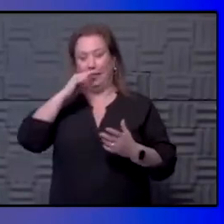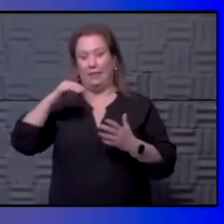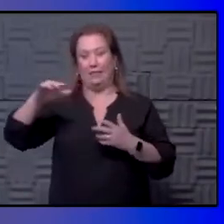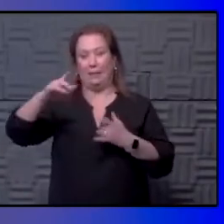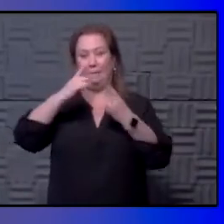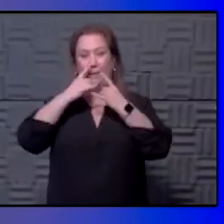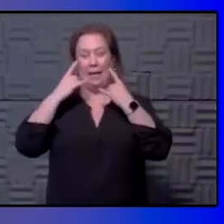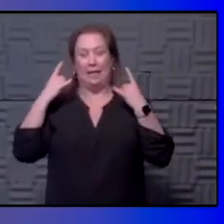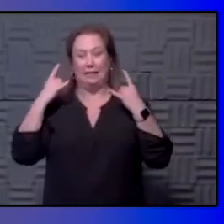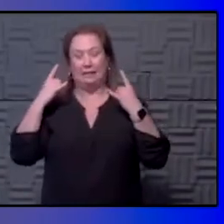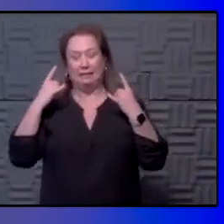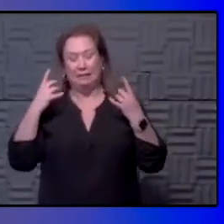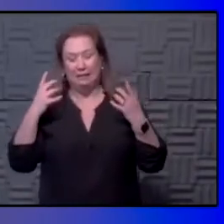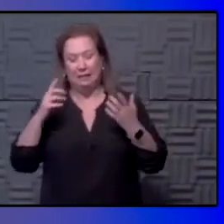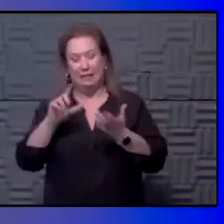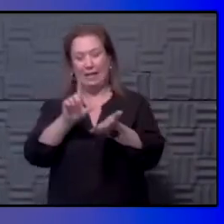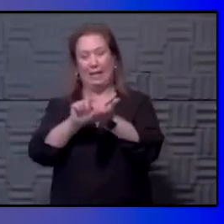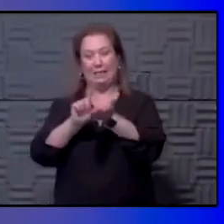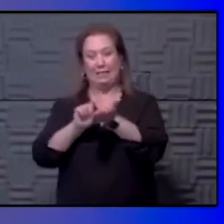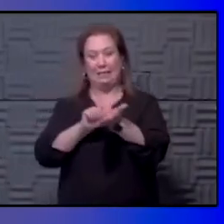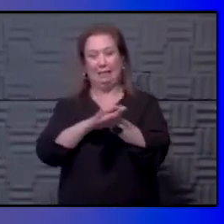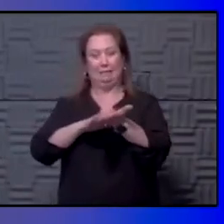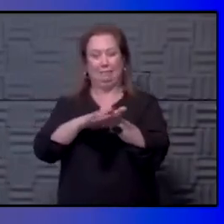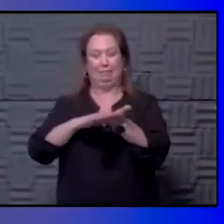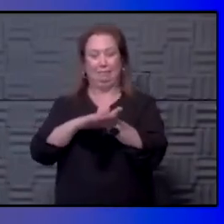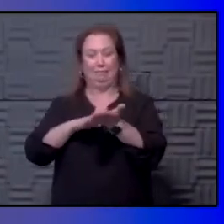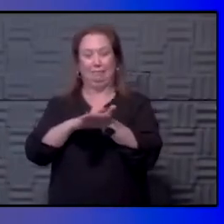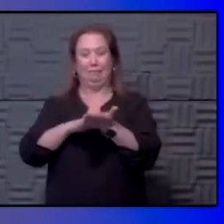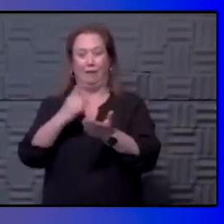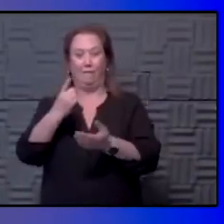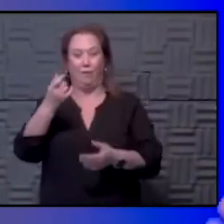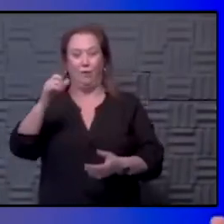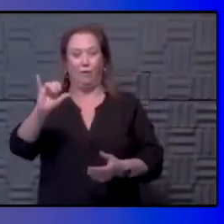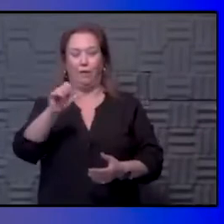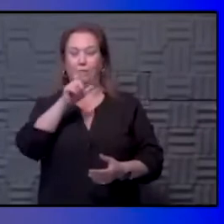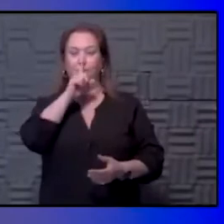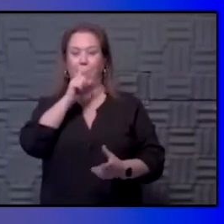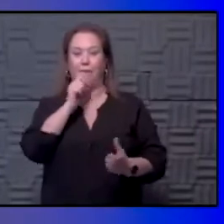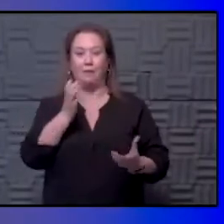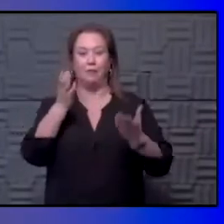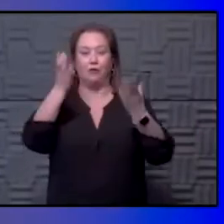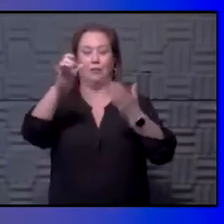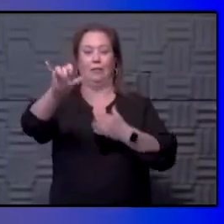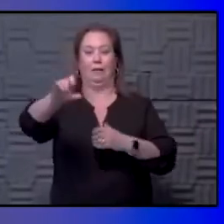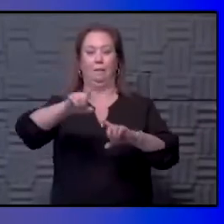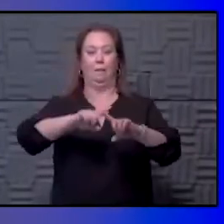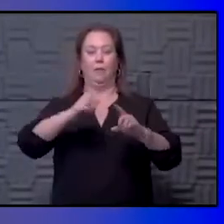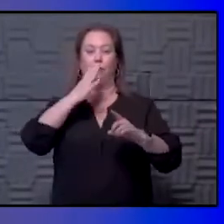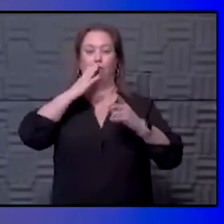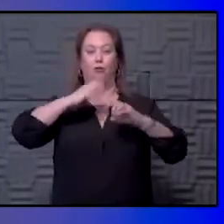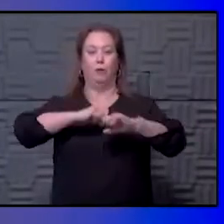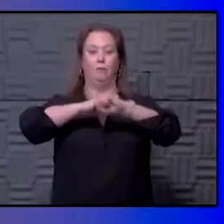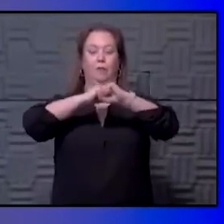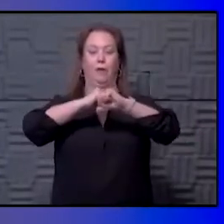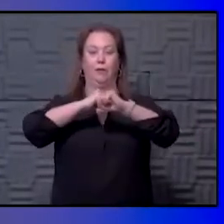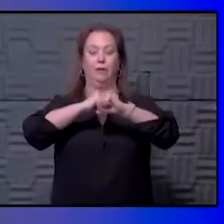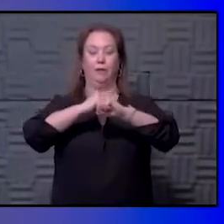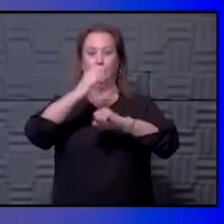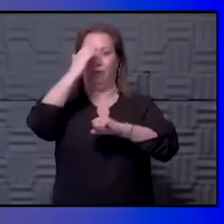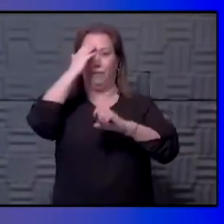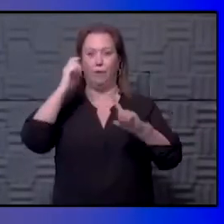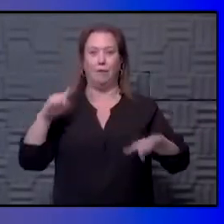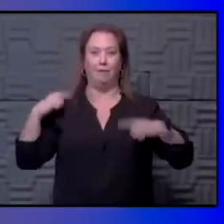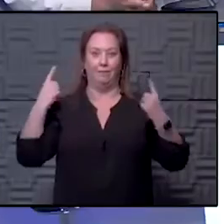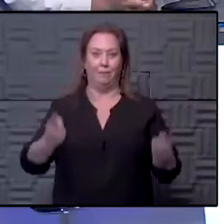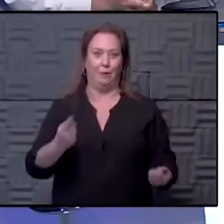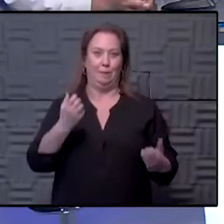around with hand sanitizer or to wear masks forever. I'm not suggesting that, but it is good preventative practices that we've known about for